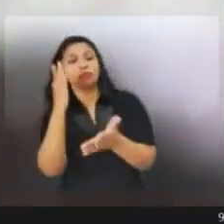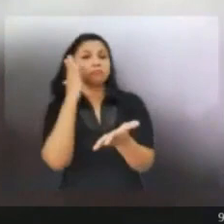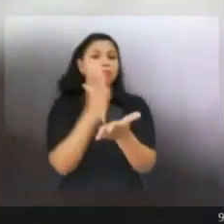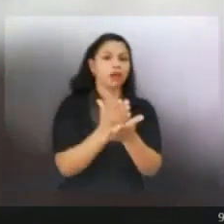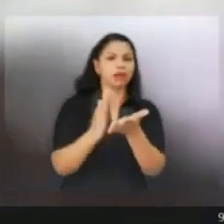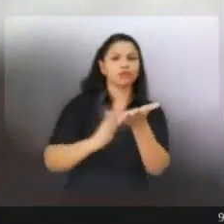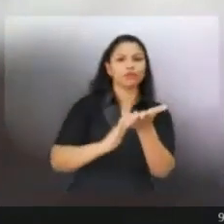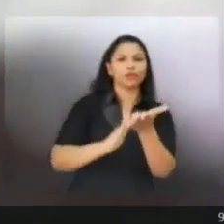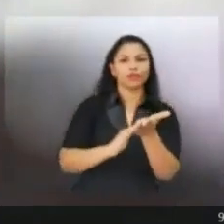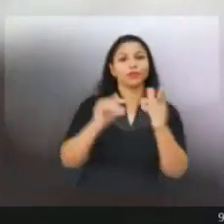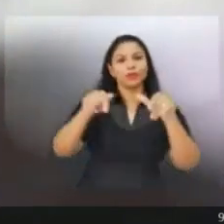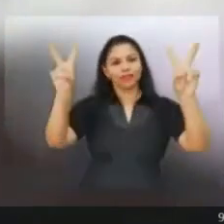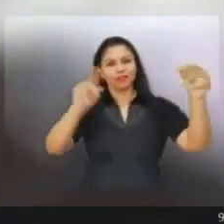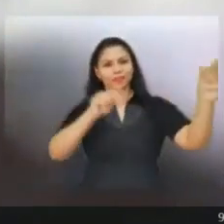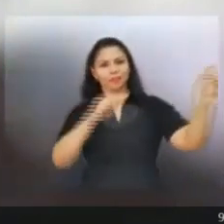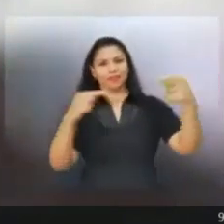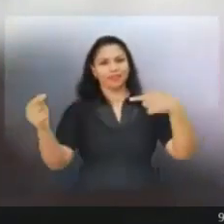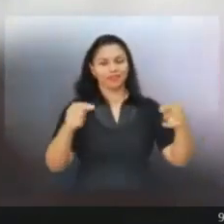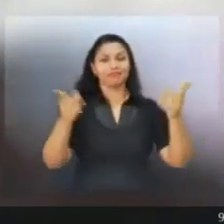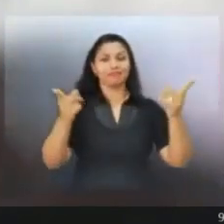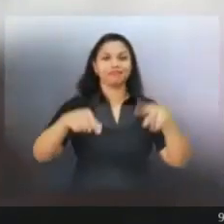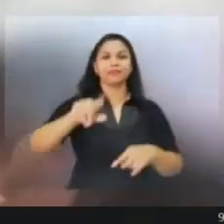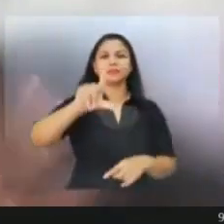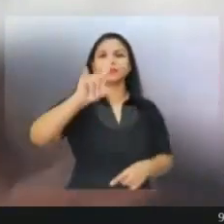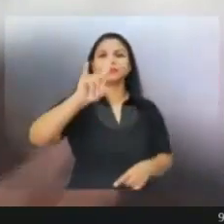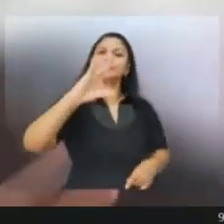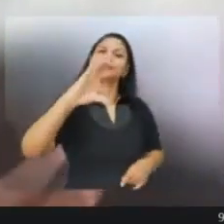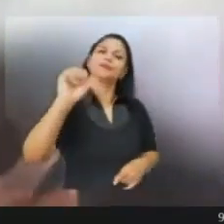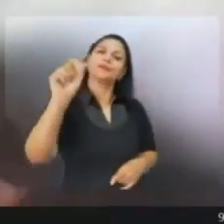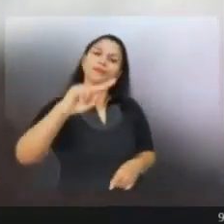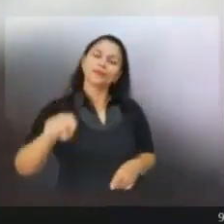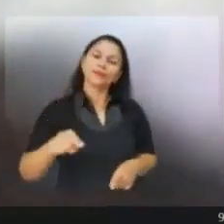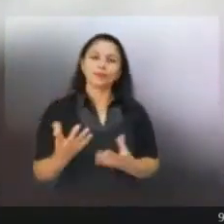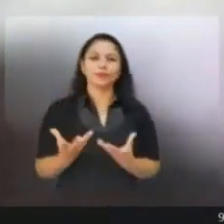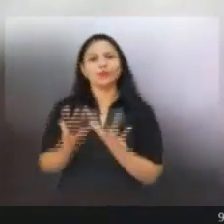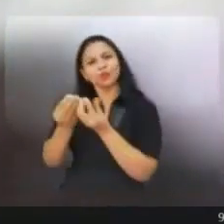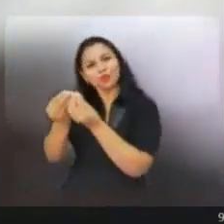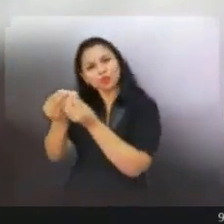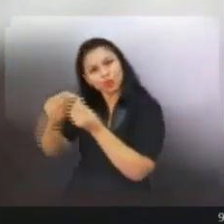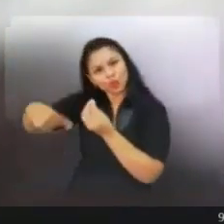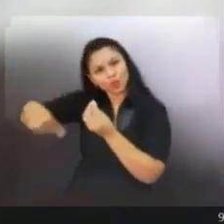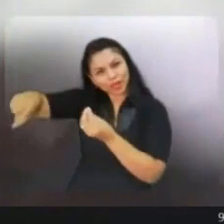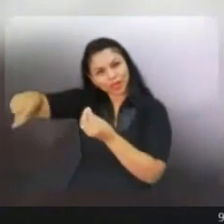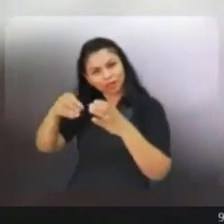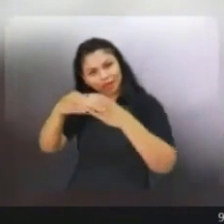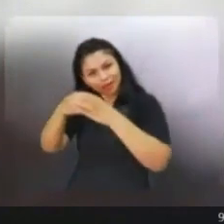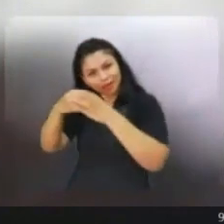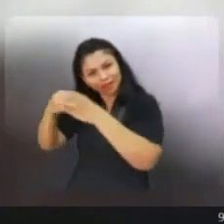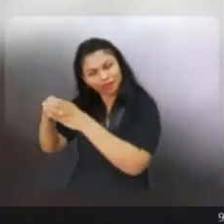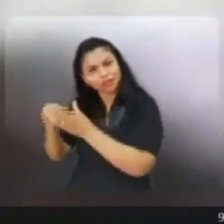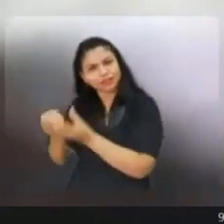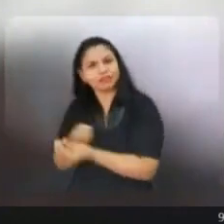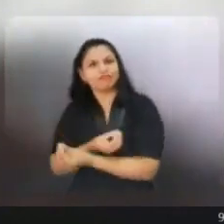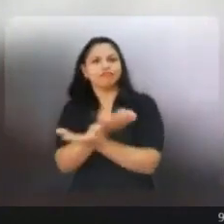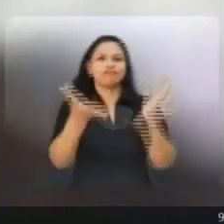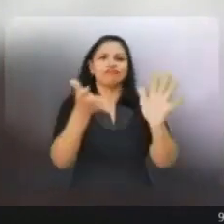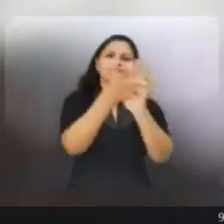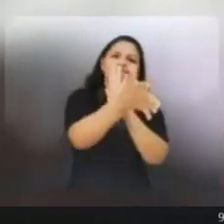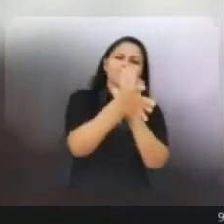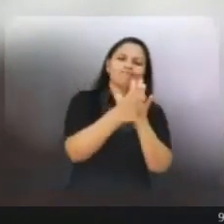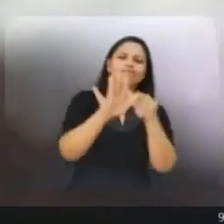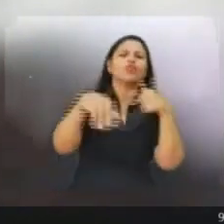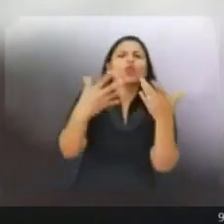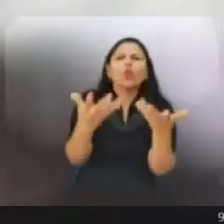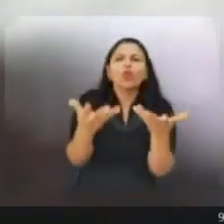topics to be debated that I hope Lucas from the view of the mobile operators can give us some light.